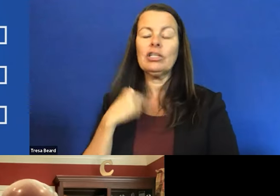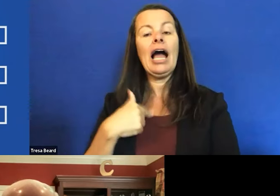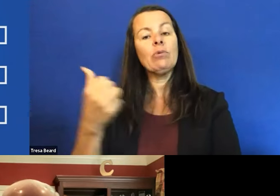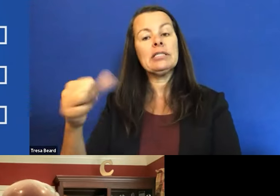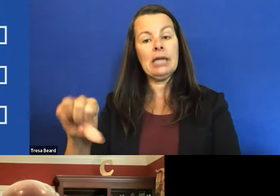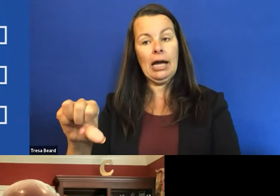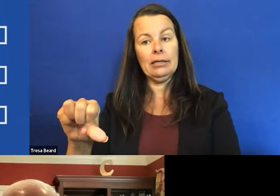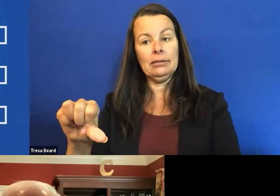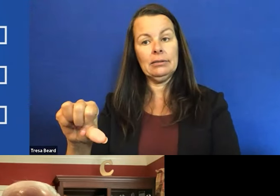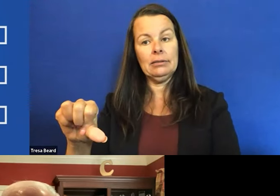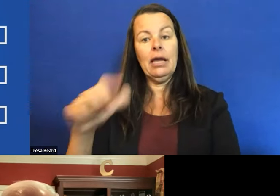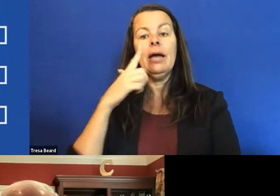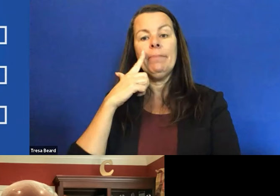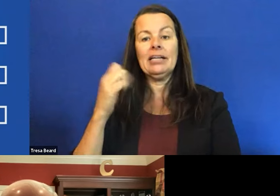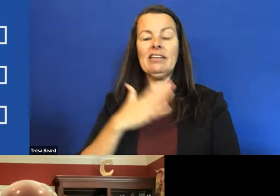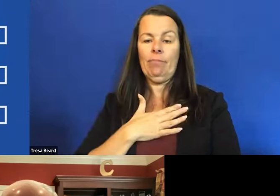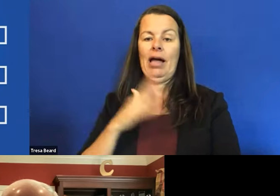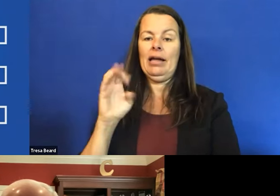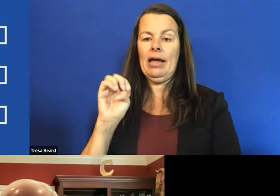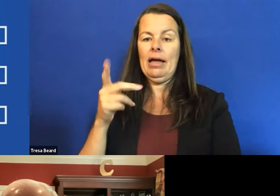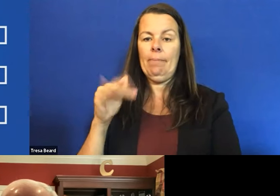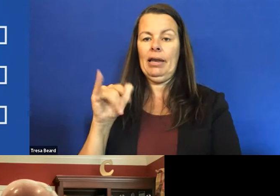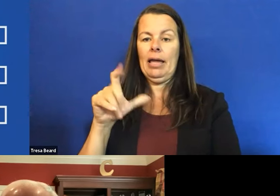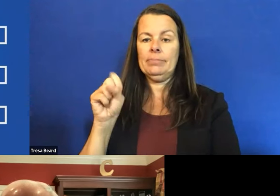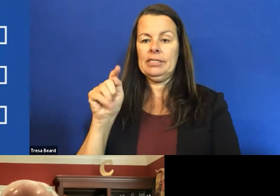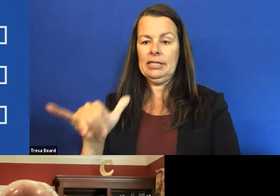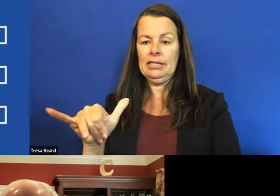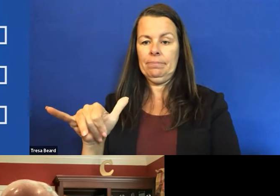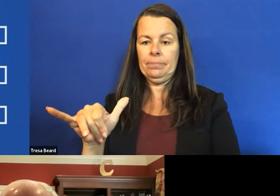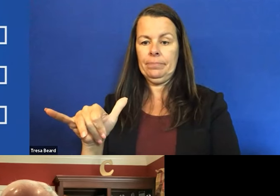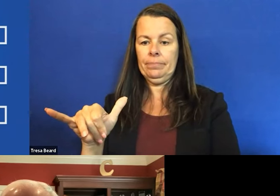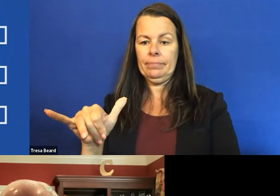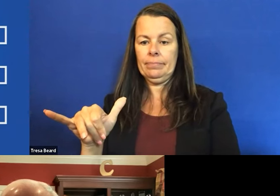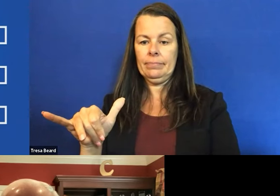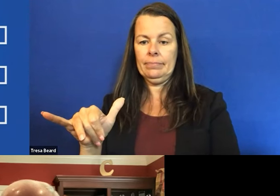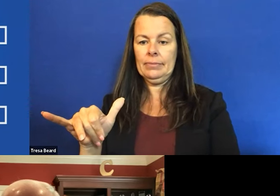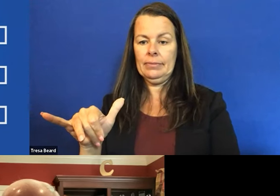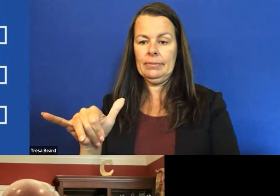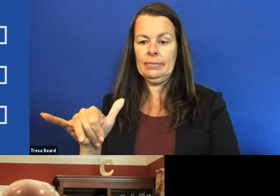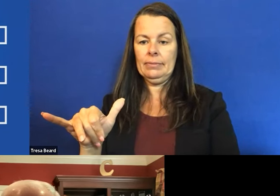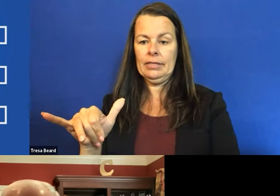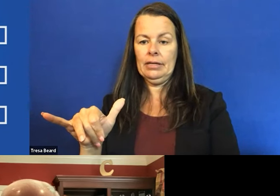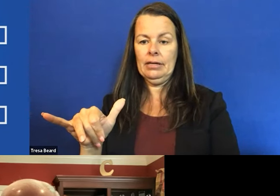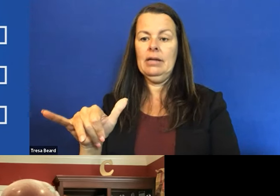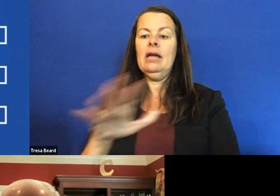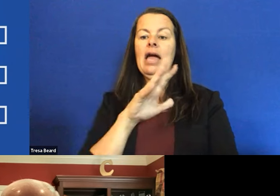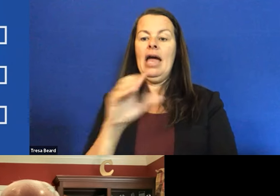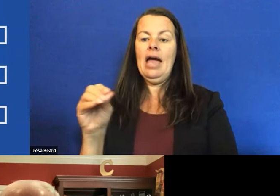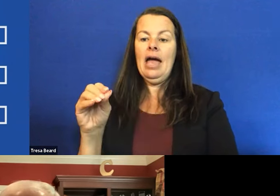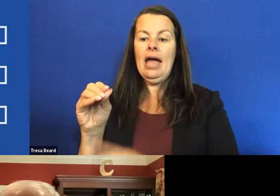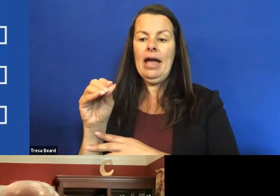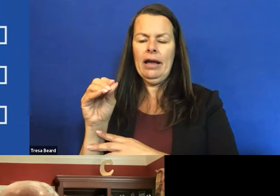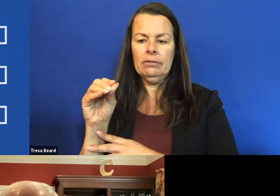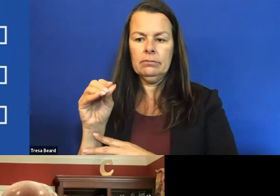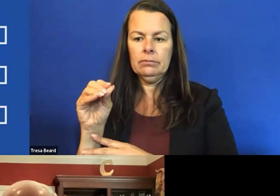because of my epilepsy and canon law established in 400 AD said that if you have epilepsy, you're possessed by the devil, you